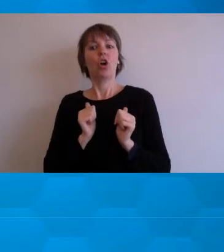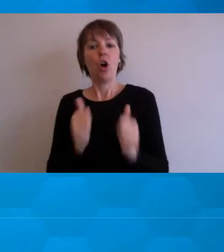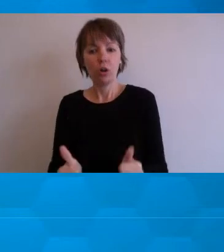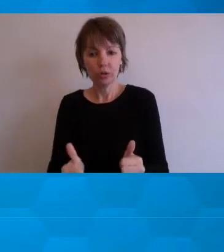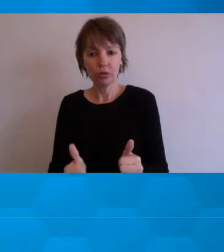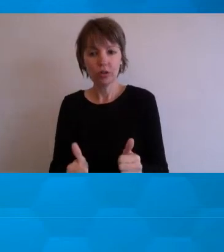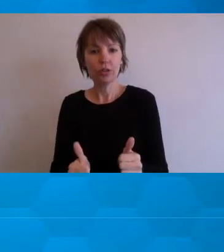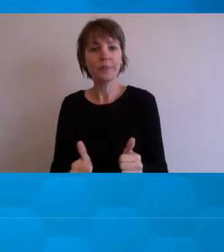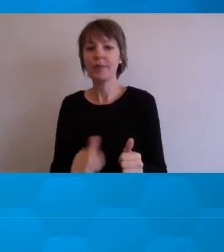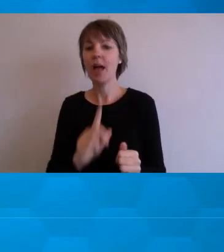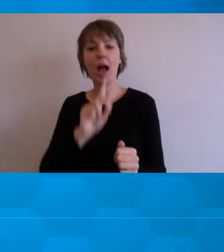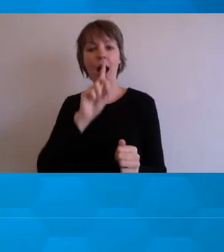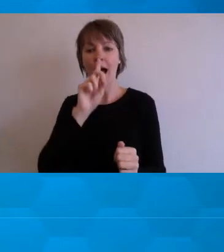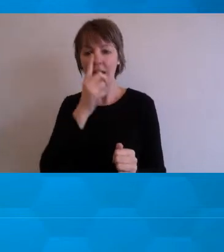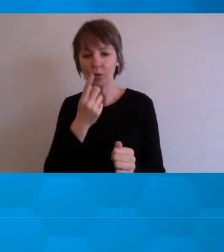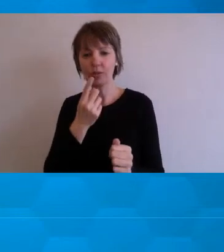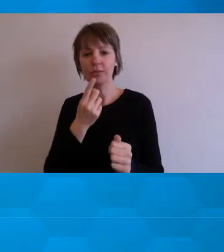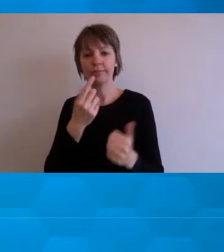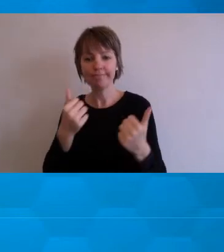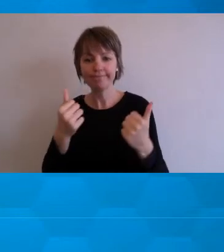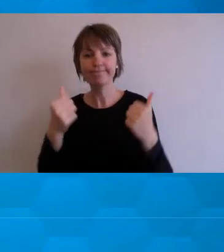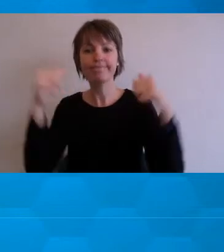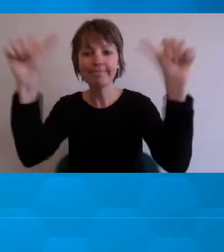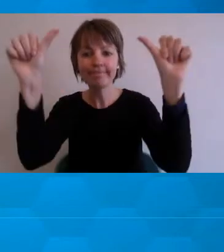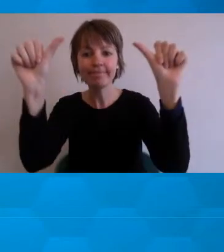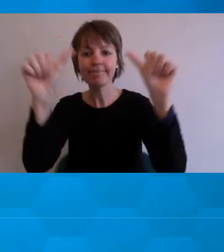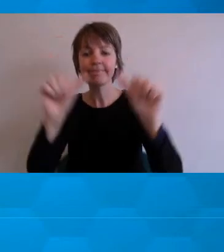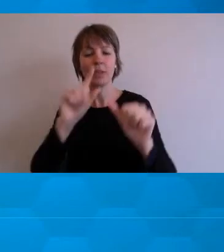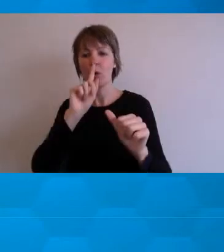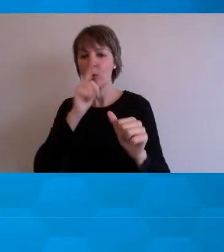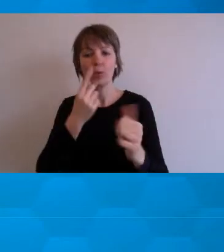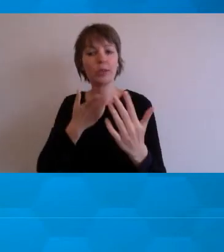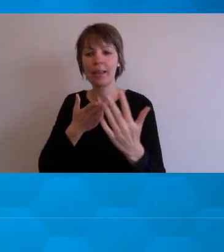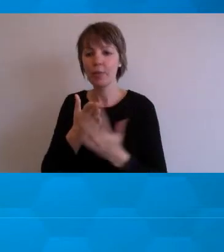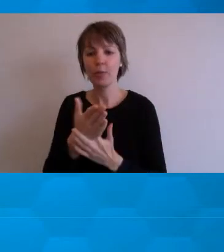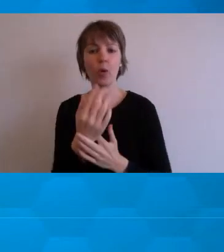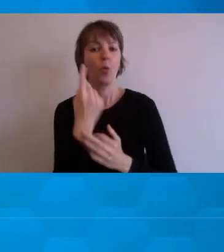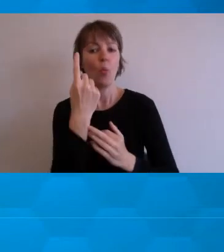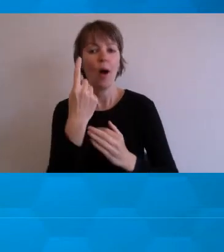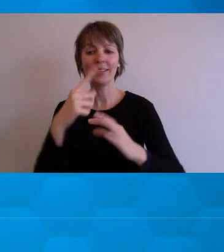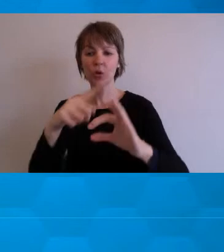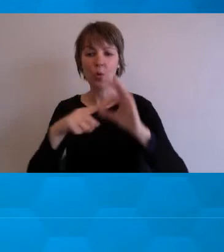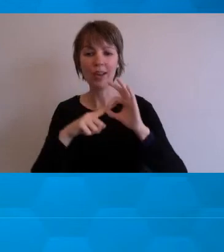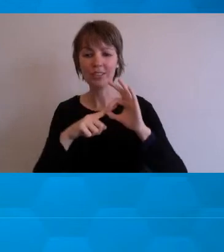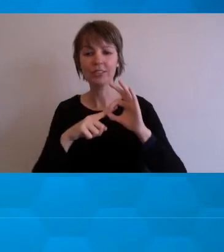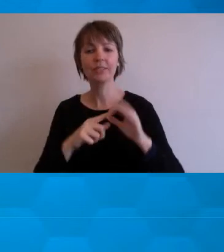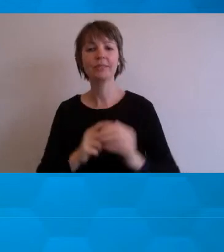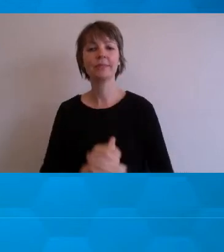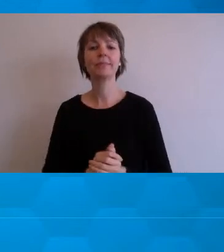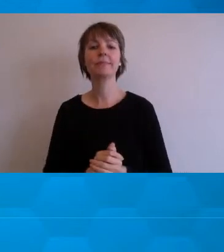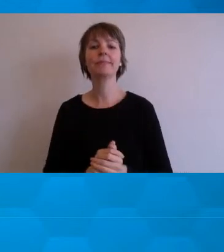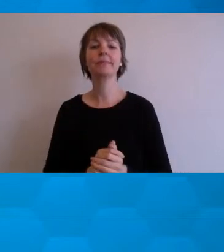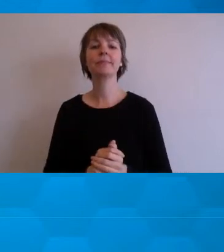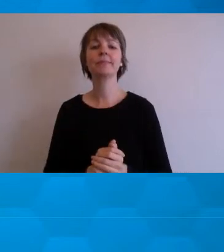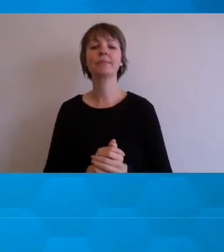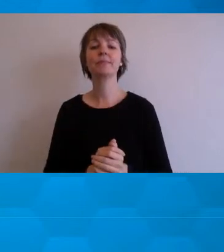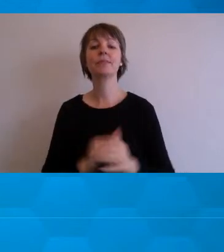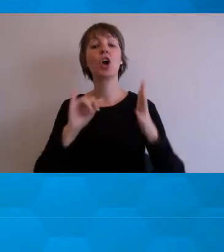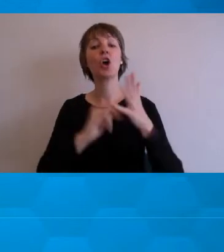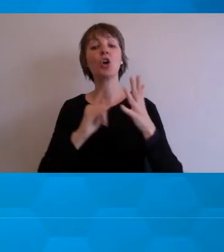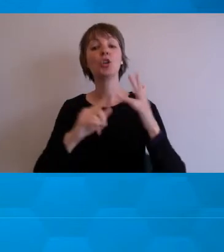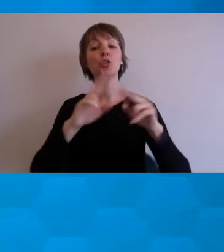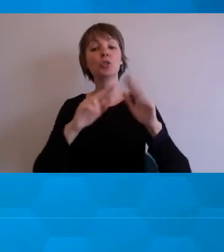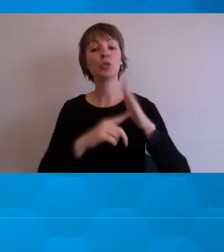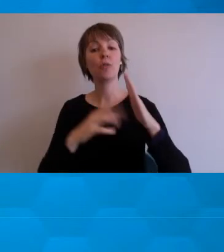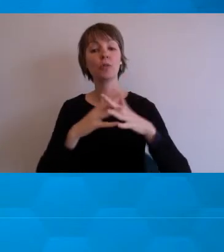one question. This leads me to my most salient point, which is that software and platforms